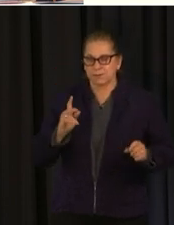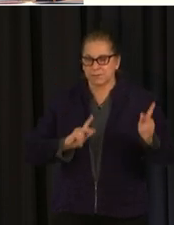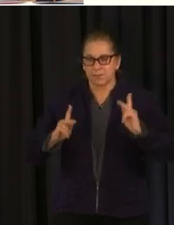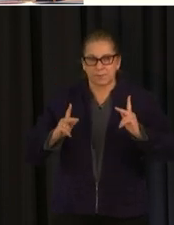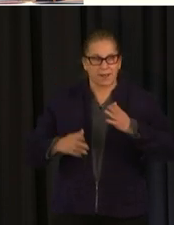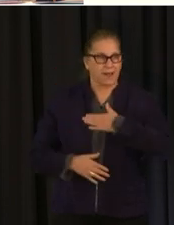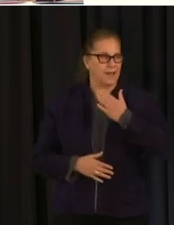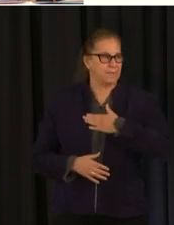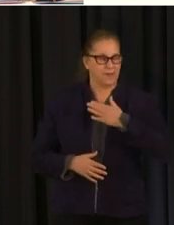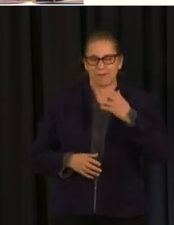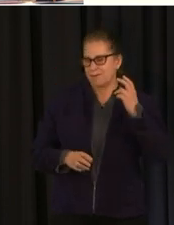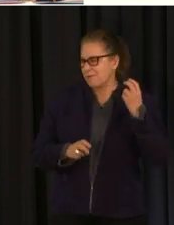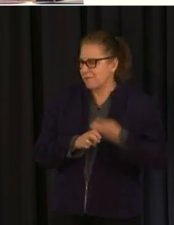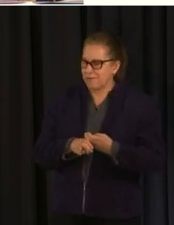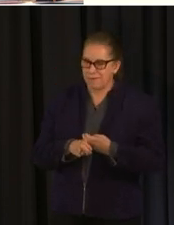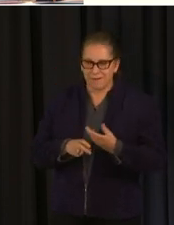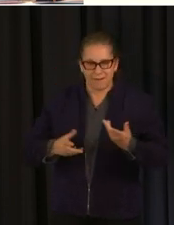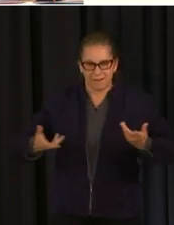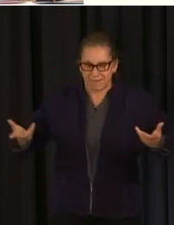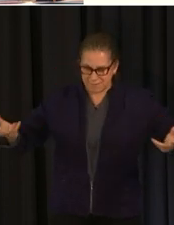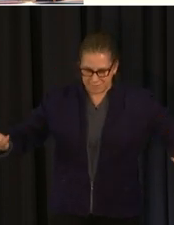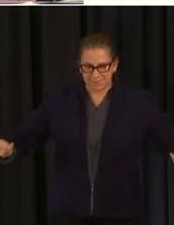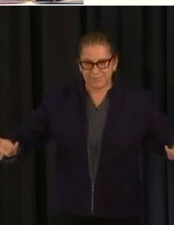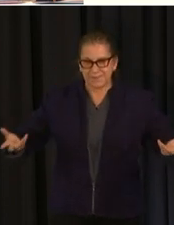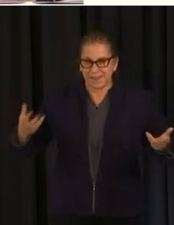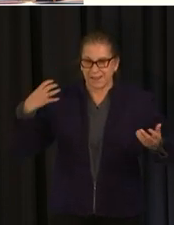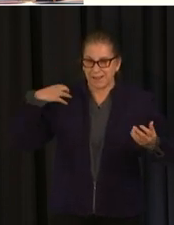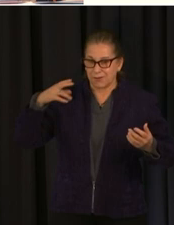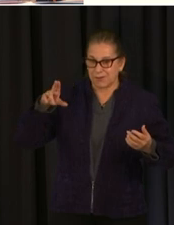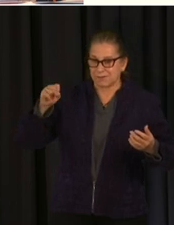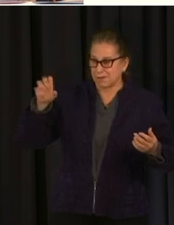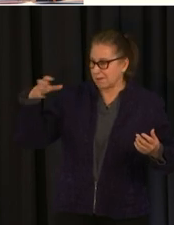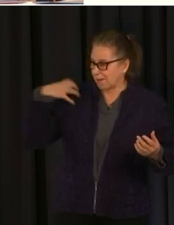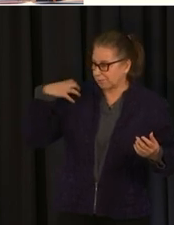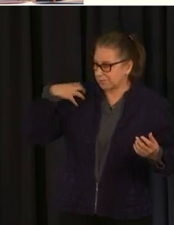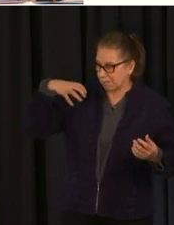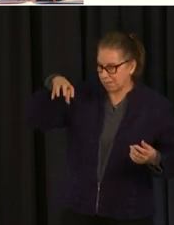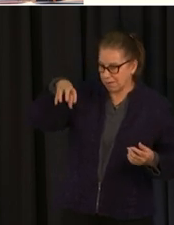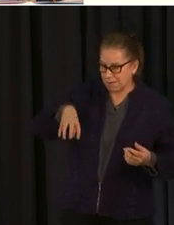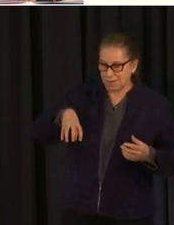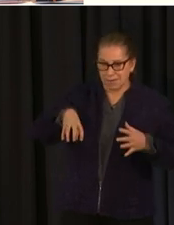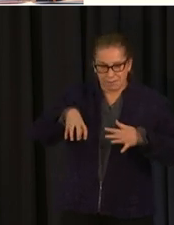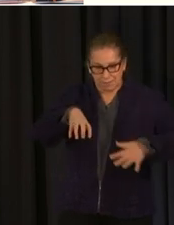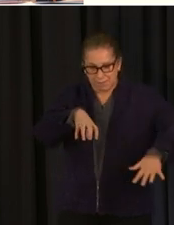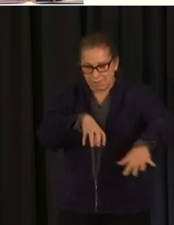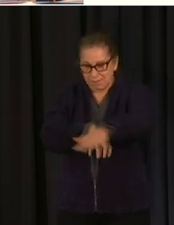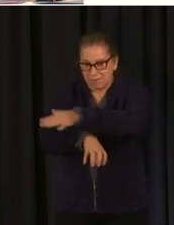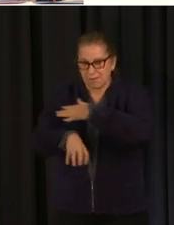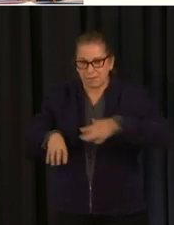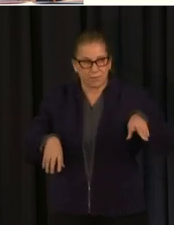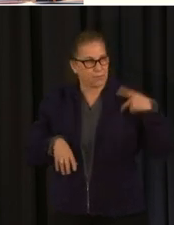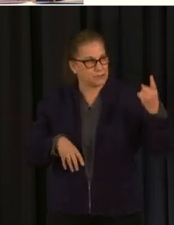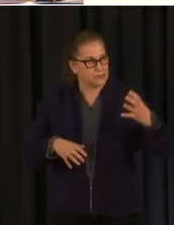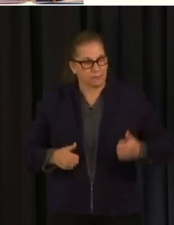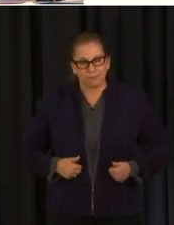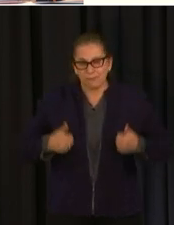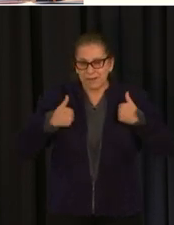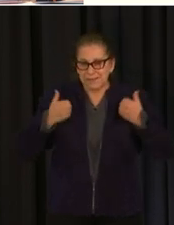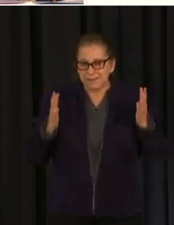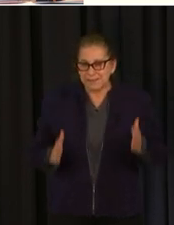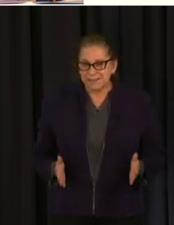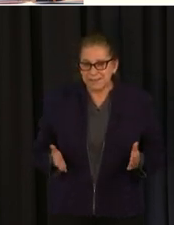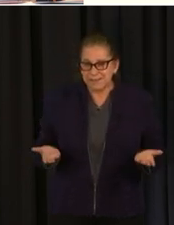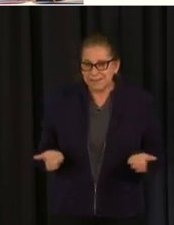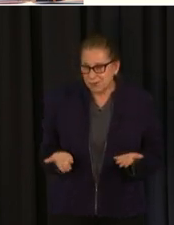nation's capital and to protect our residents and people who work here uh in my earlier comment uh i already highlighted that we are